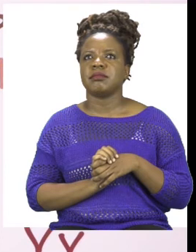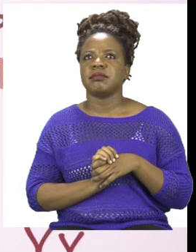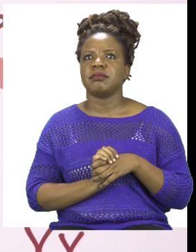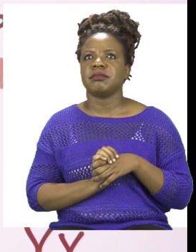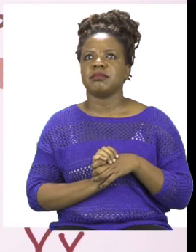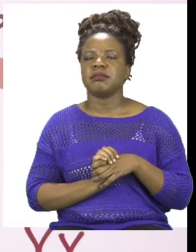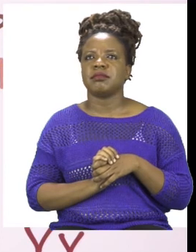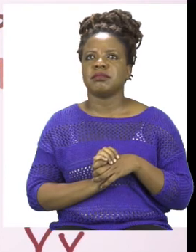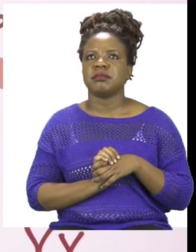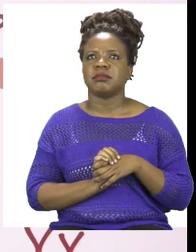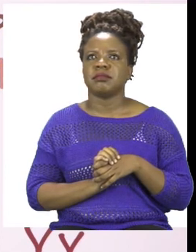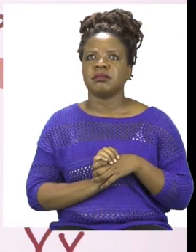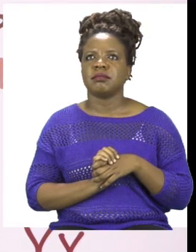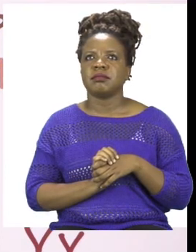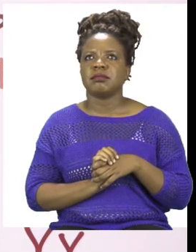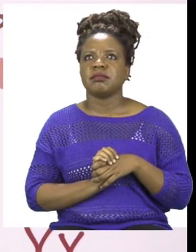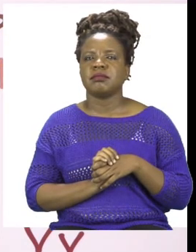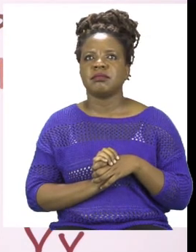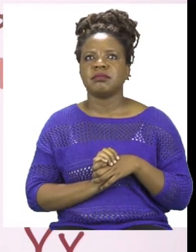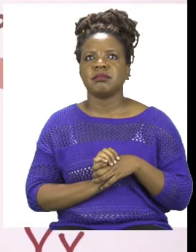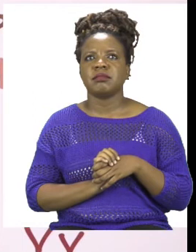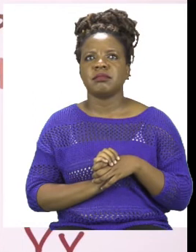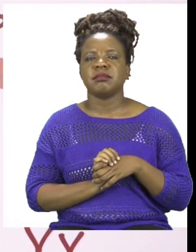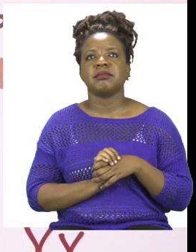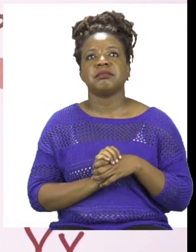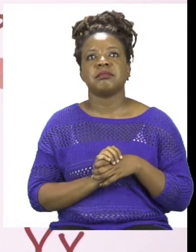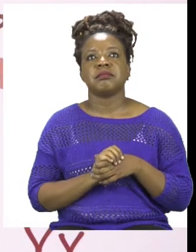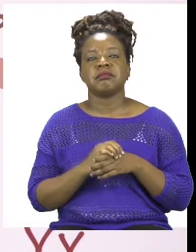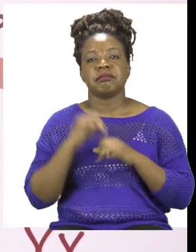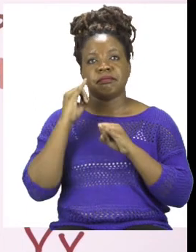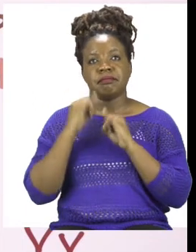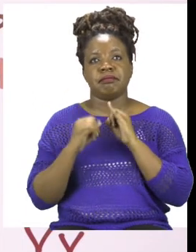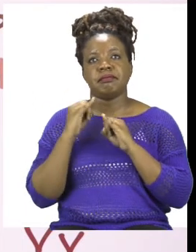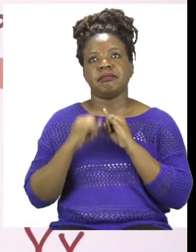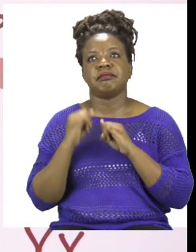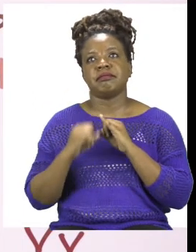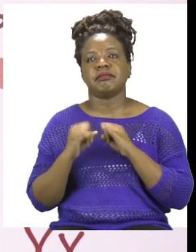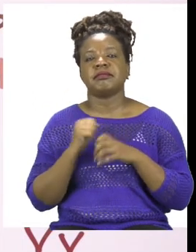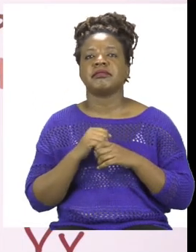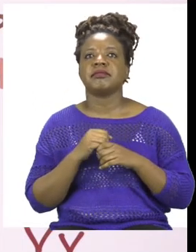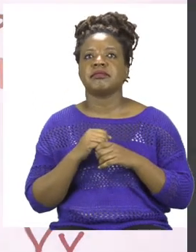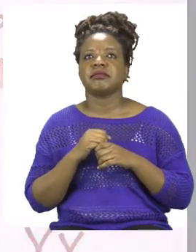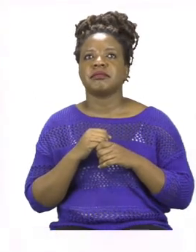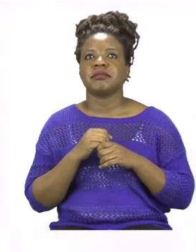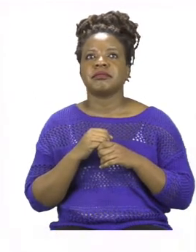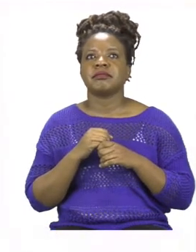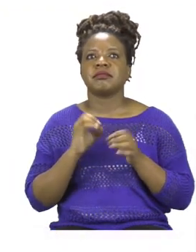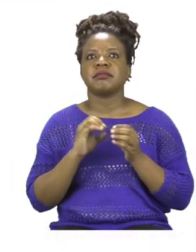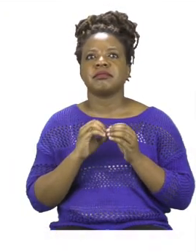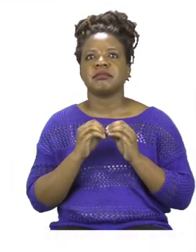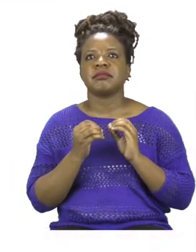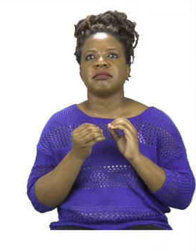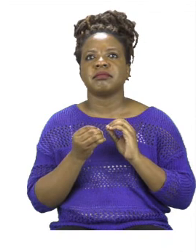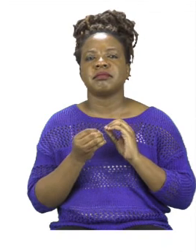There we go. Now let's try and do the last one together. Let's take a look. The last